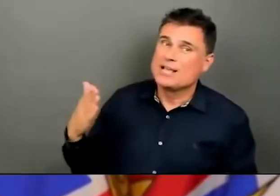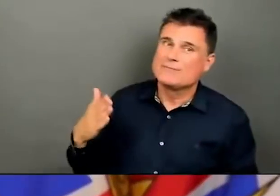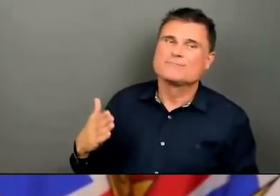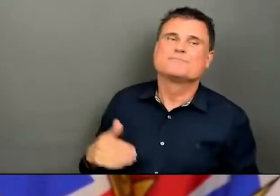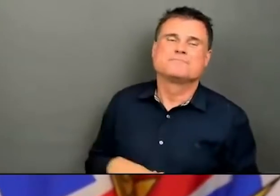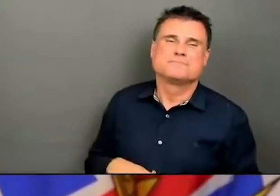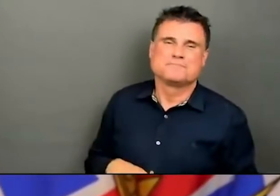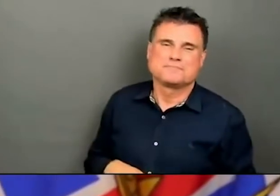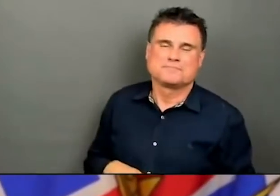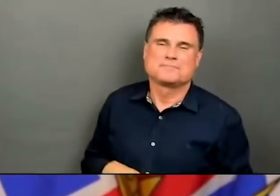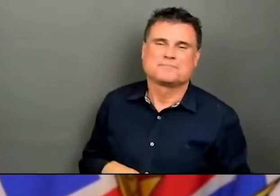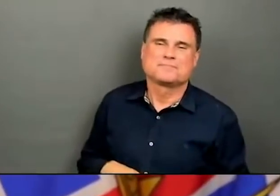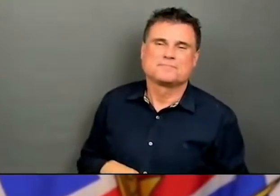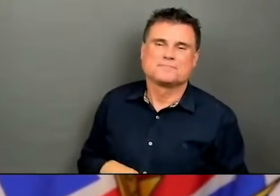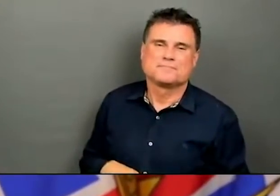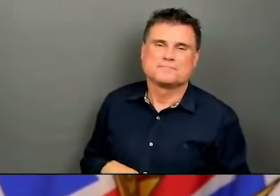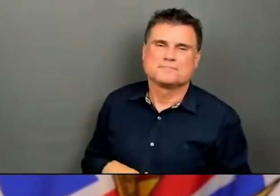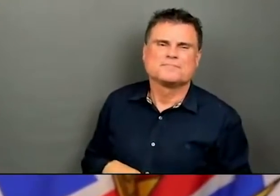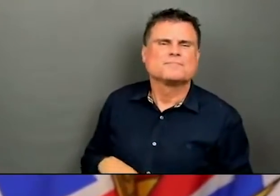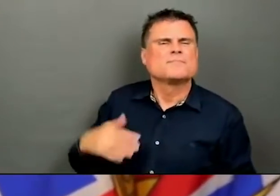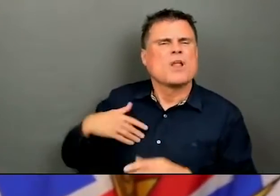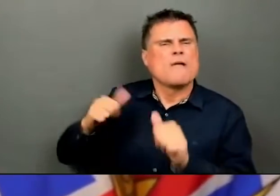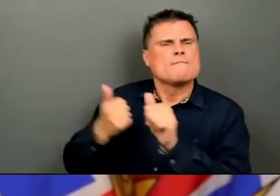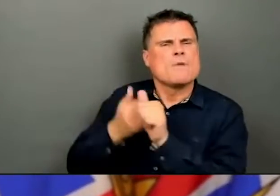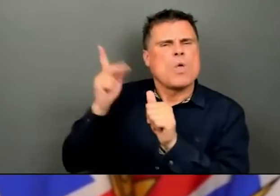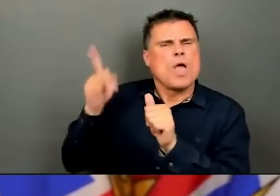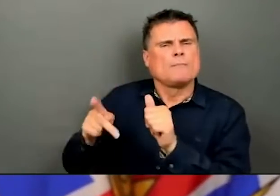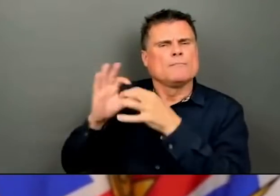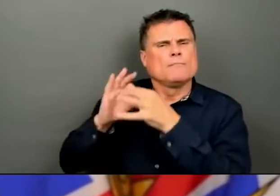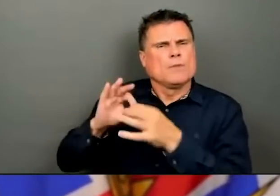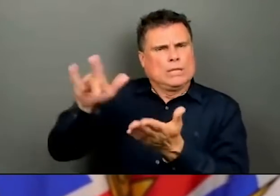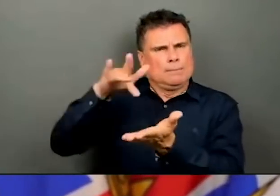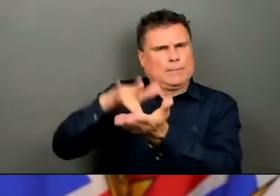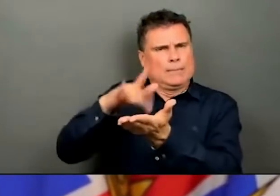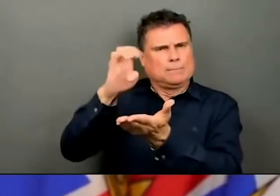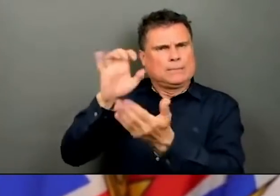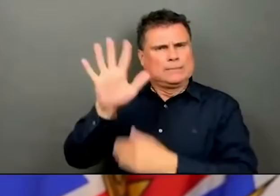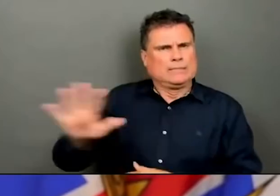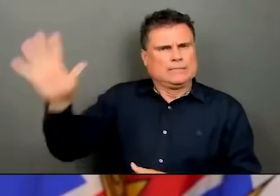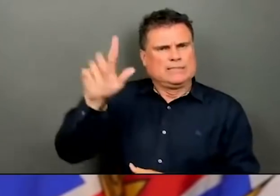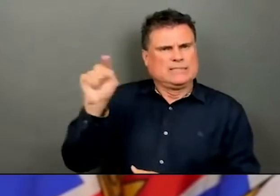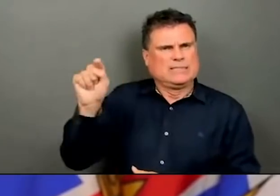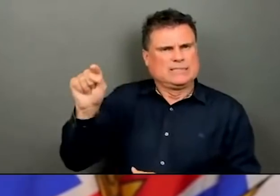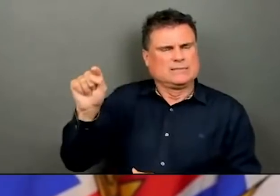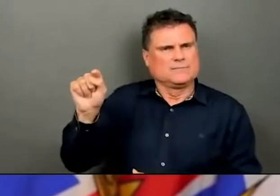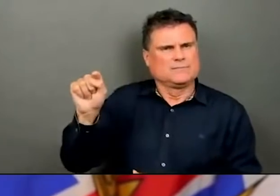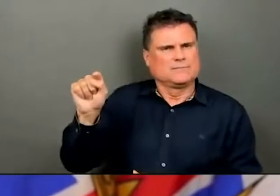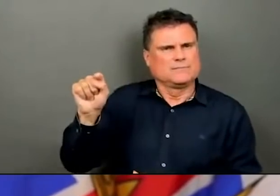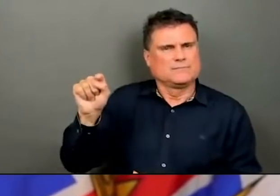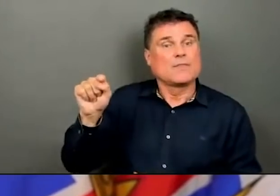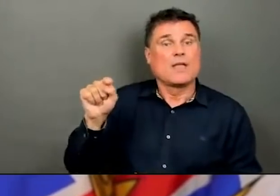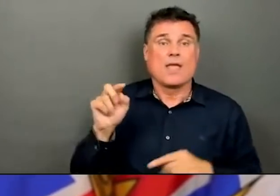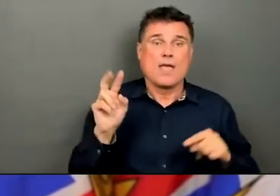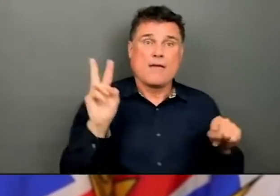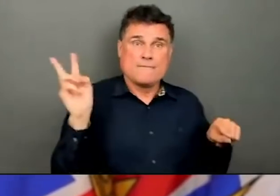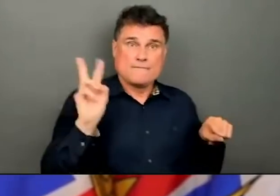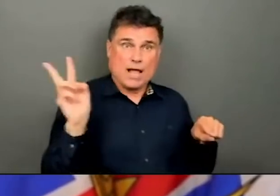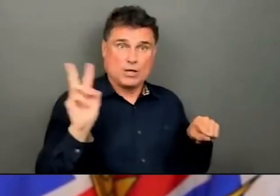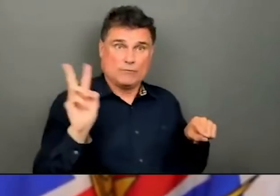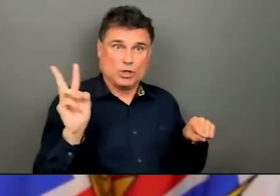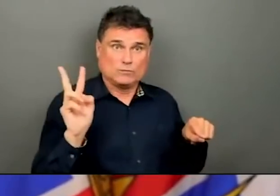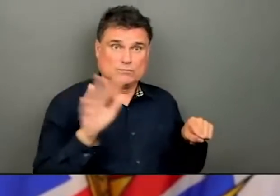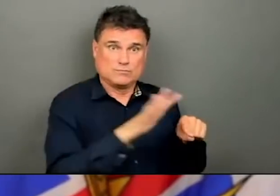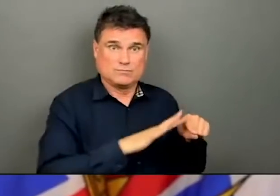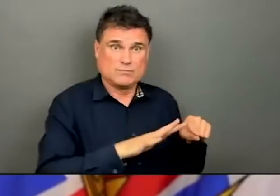Just following up on that question about the interior health, Vancouver Coastal Health used to have the second most cases,